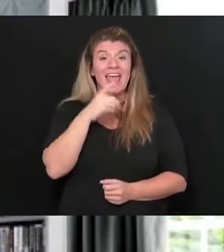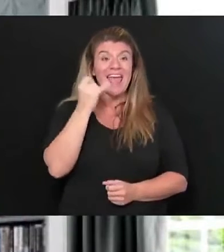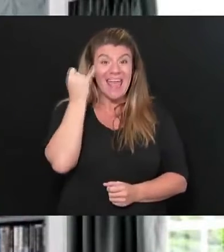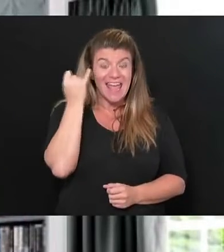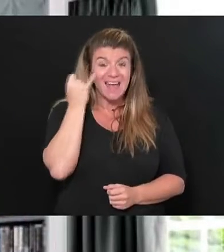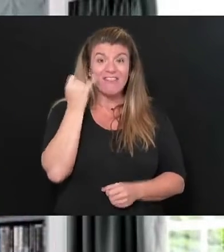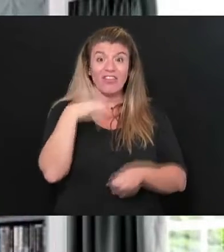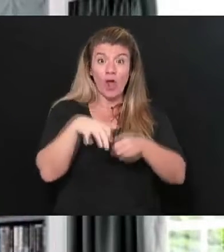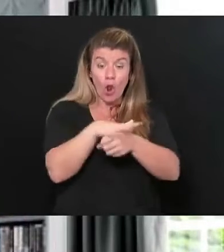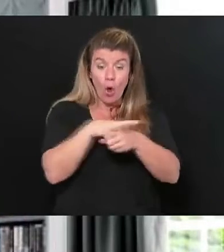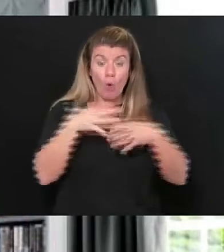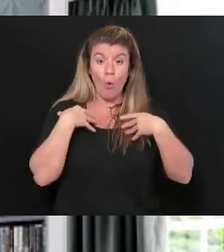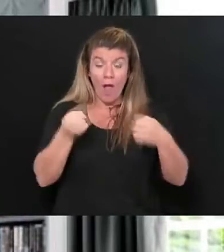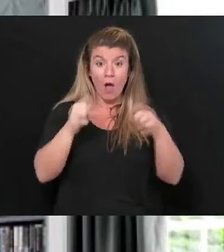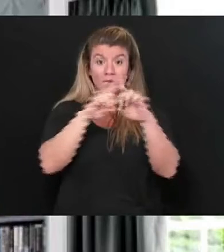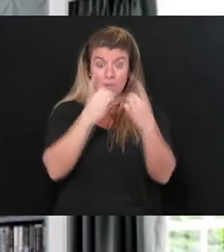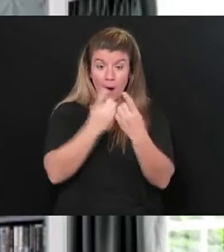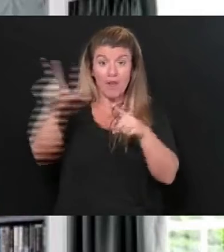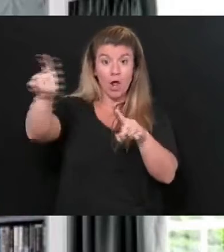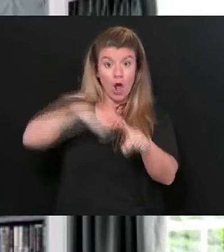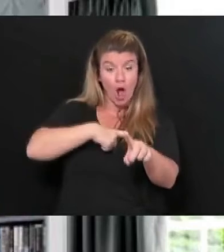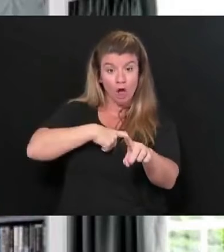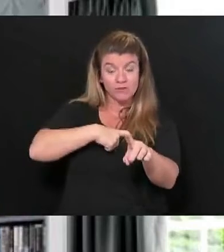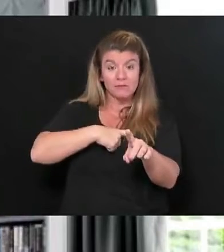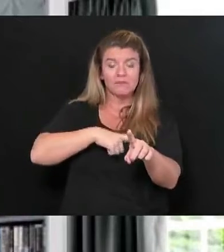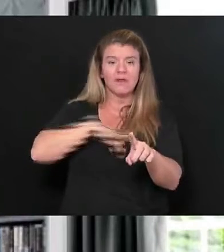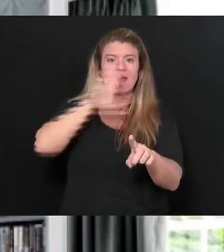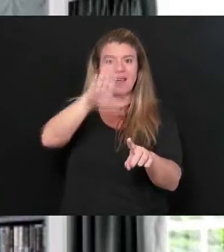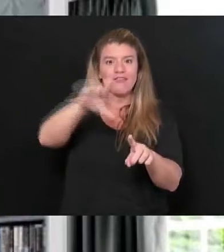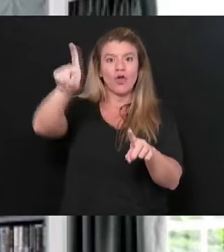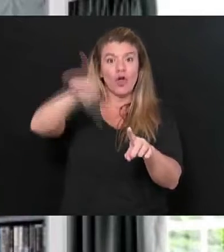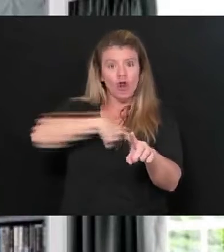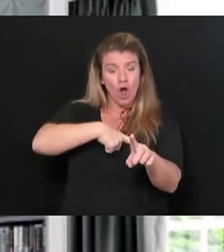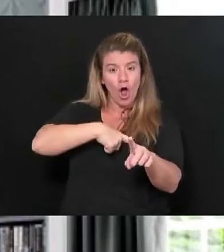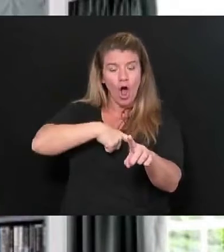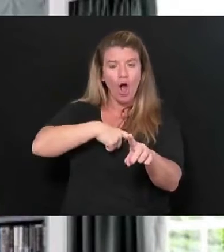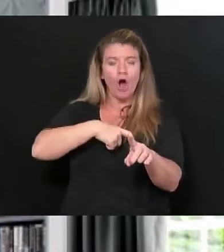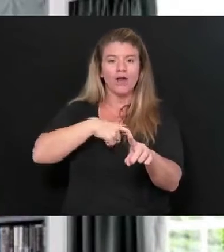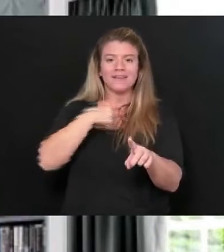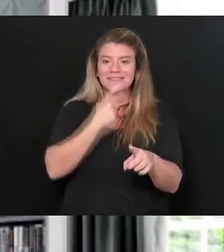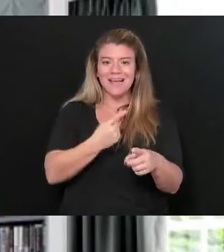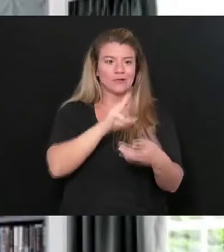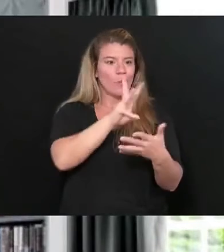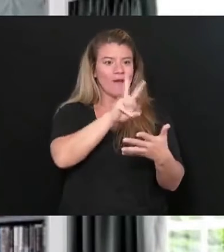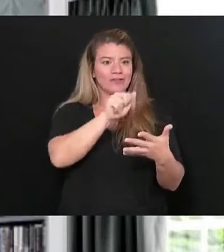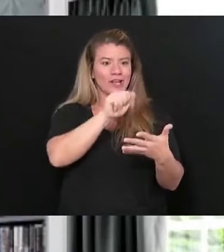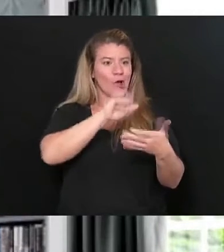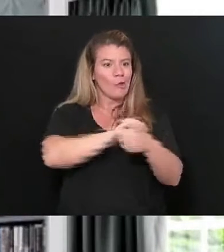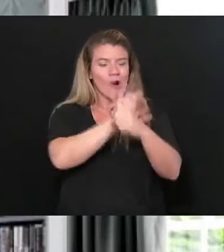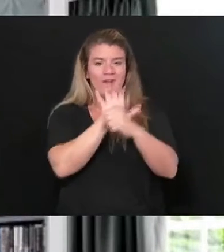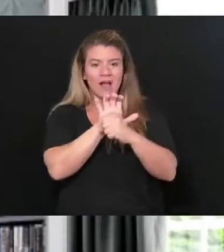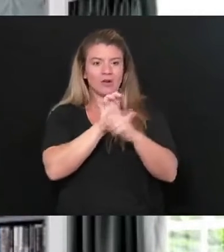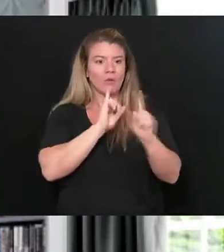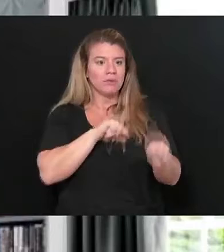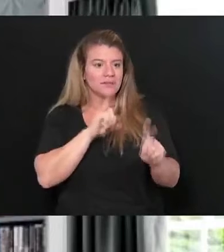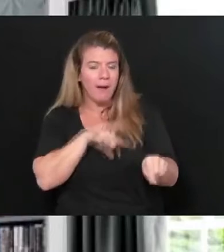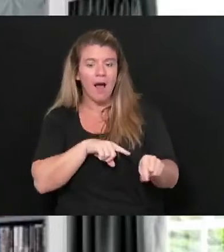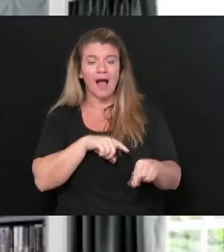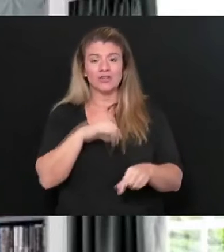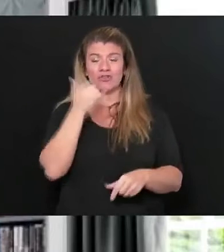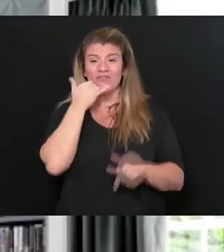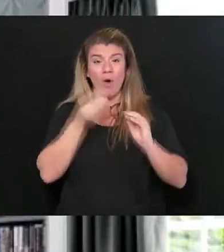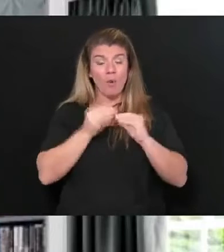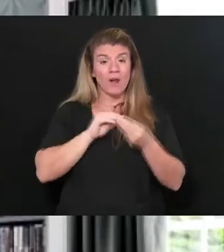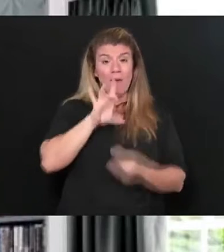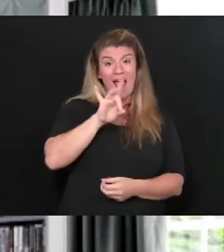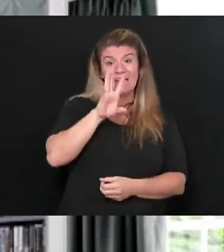or your caller ID says West Virginia COVID-19 response or you see the telephone number 866